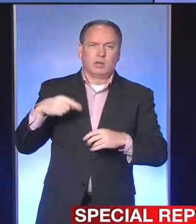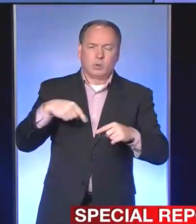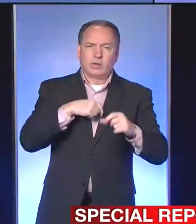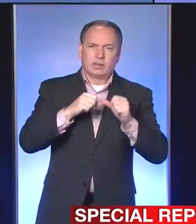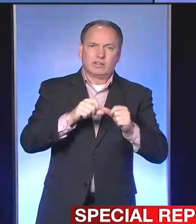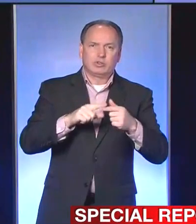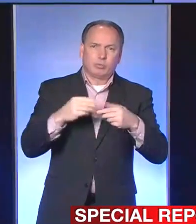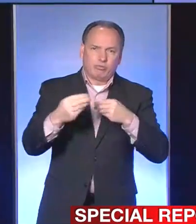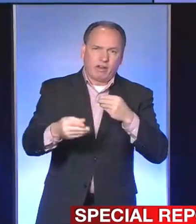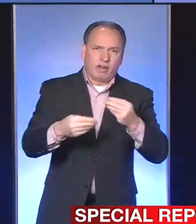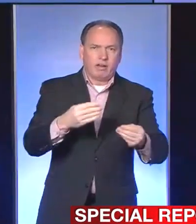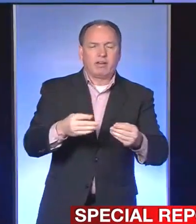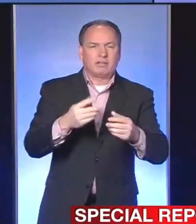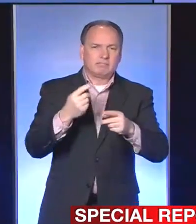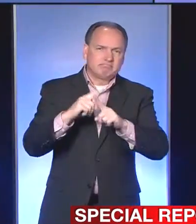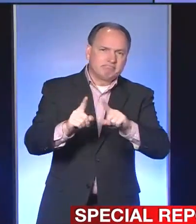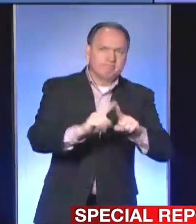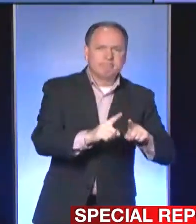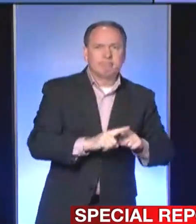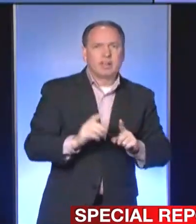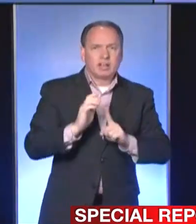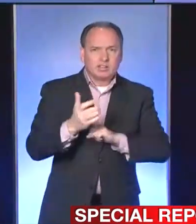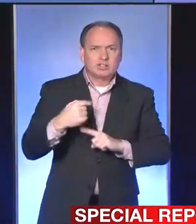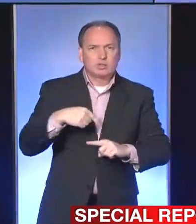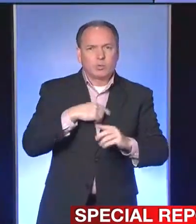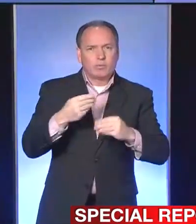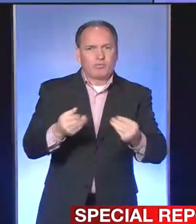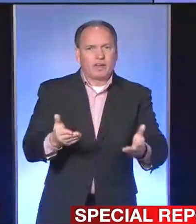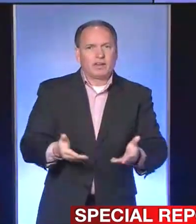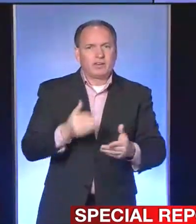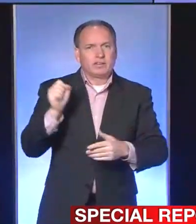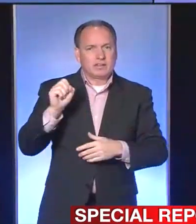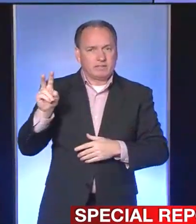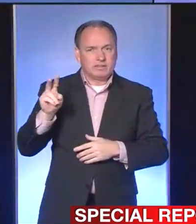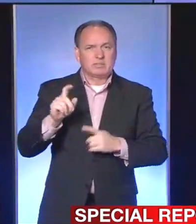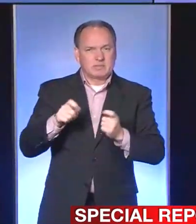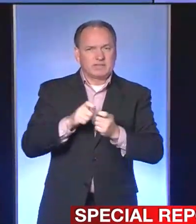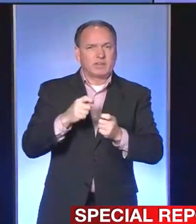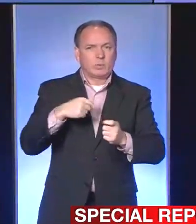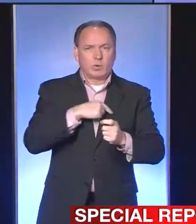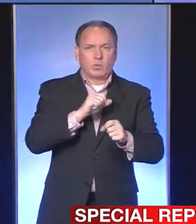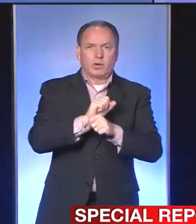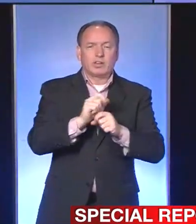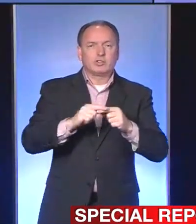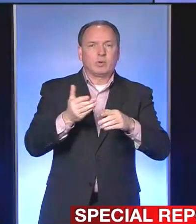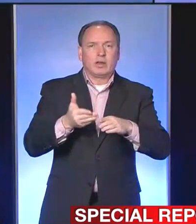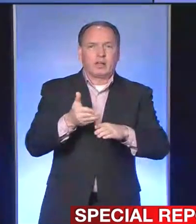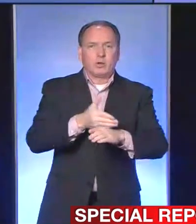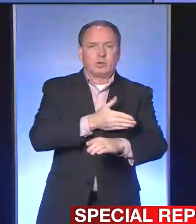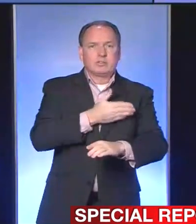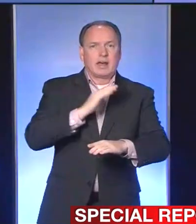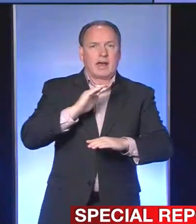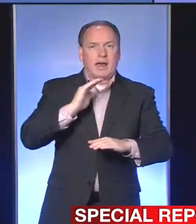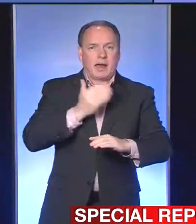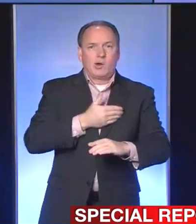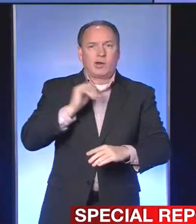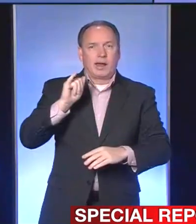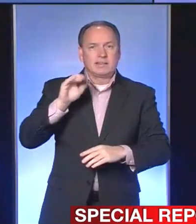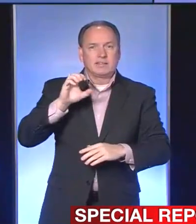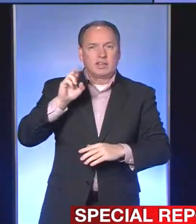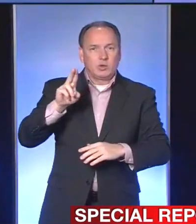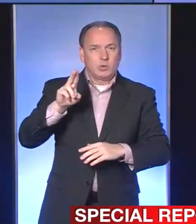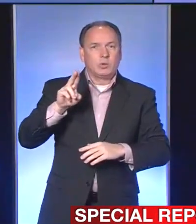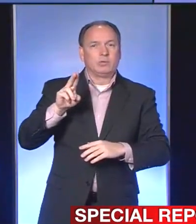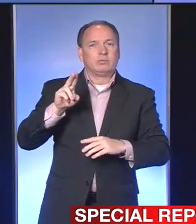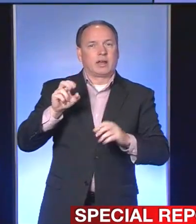conditions that we care for here at St. Vincent. Specifically, we're working to increase our ICU capabilities. We're expanding our COVID